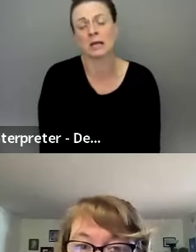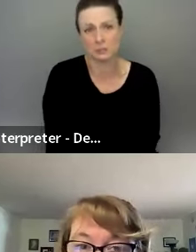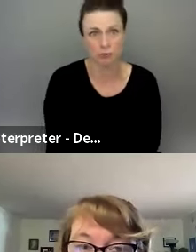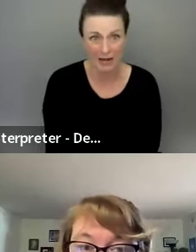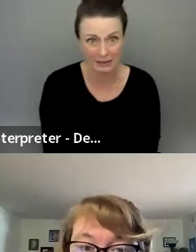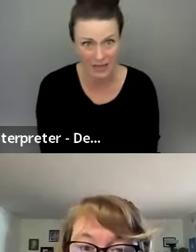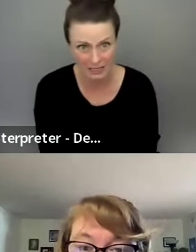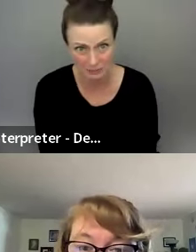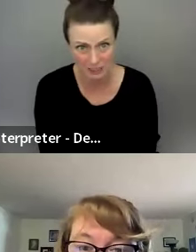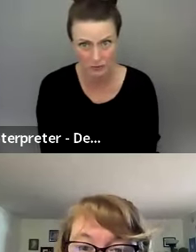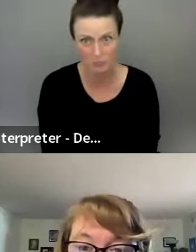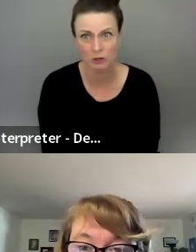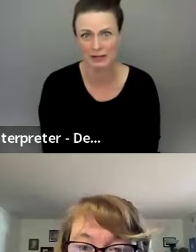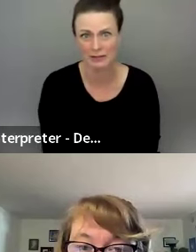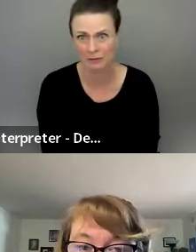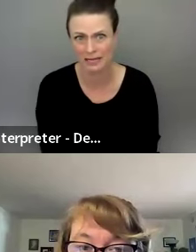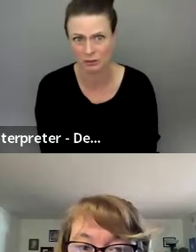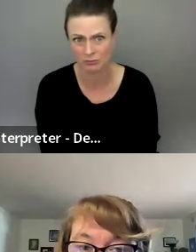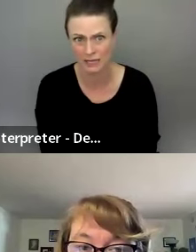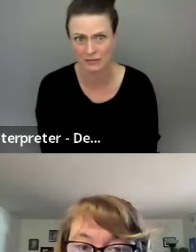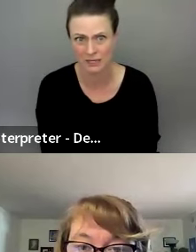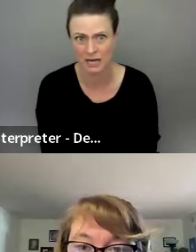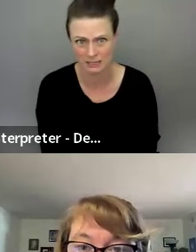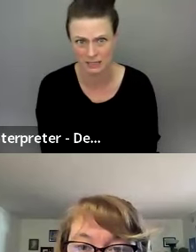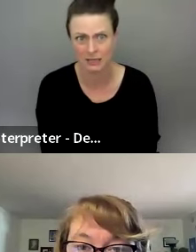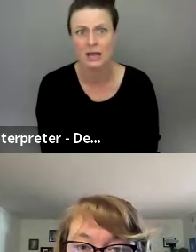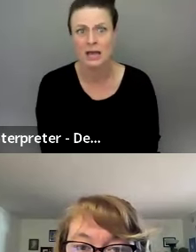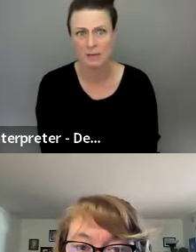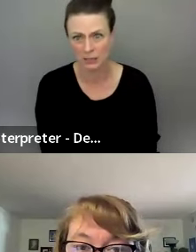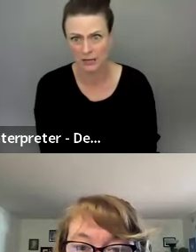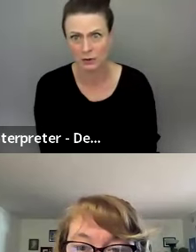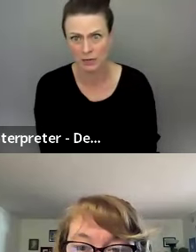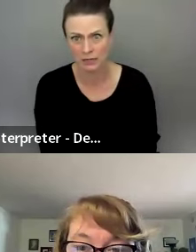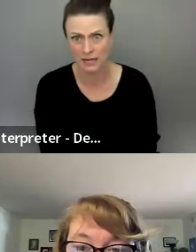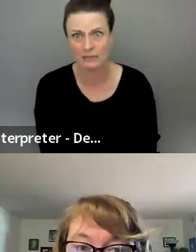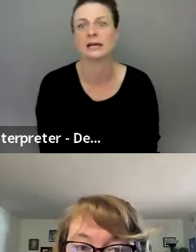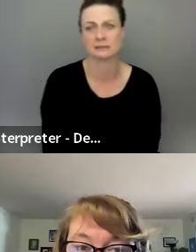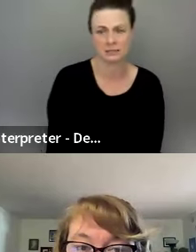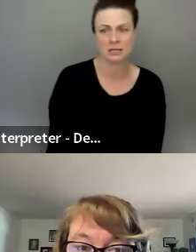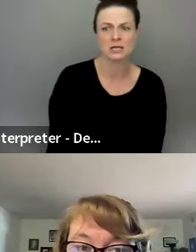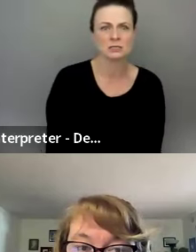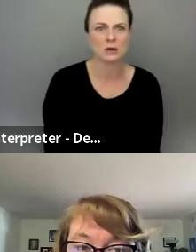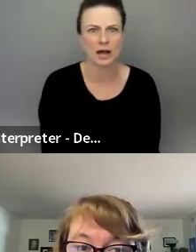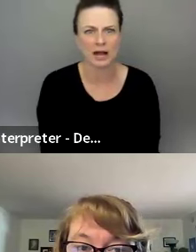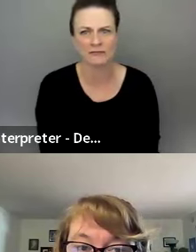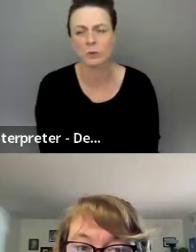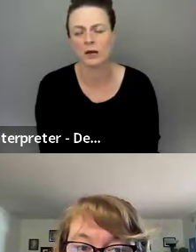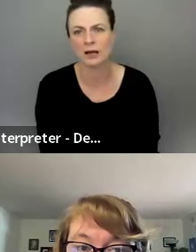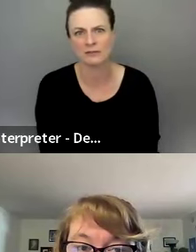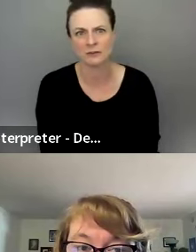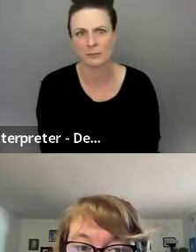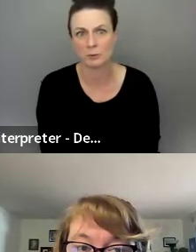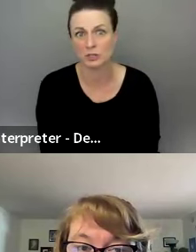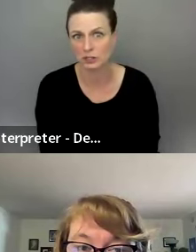since Milad is running that platform, you're running that, right? You're and then Anastasia and Milad are running that. Yes. So I,